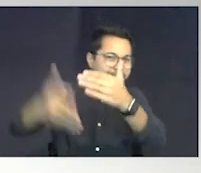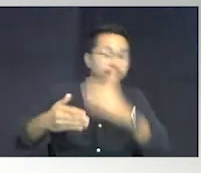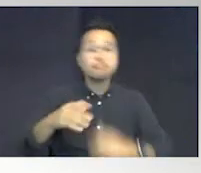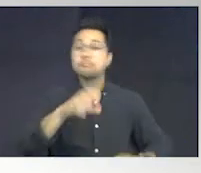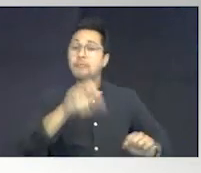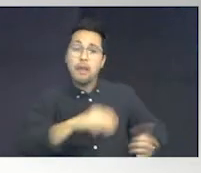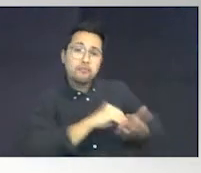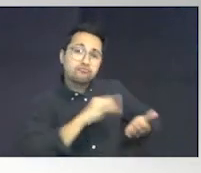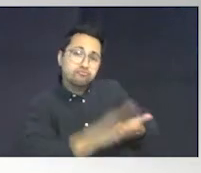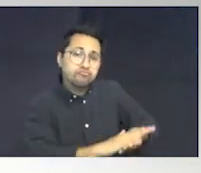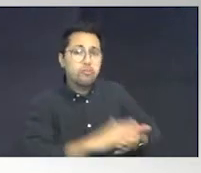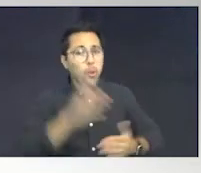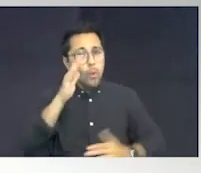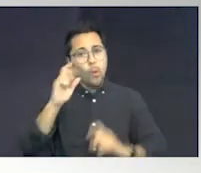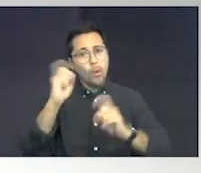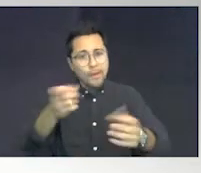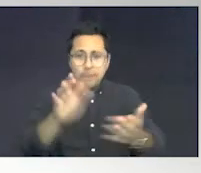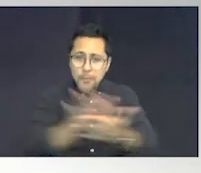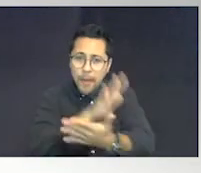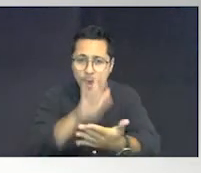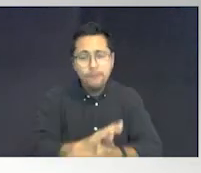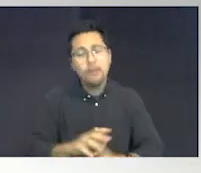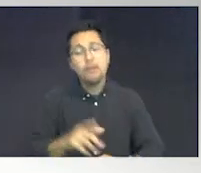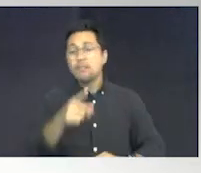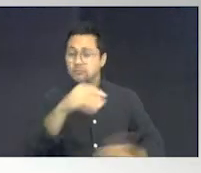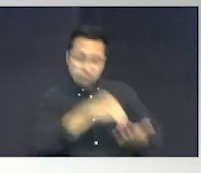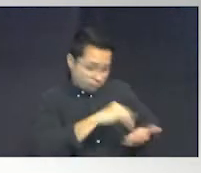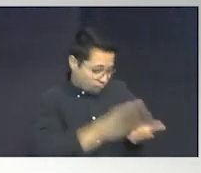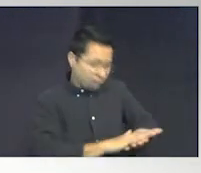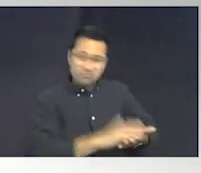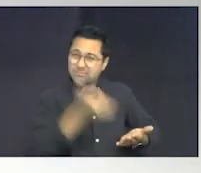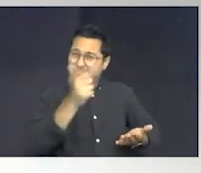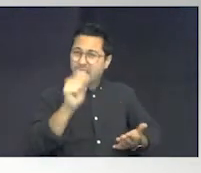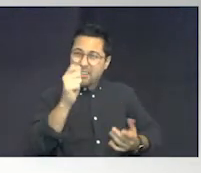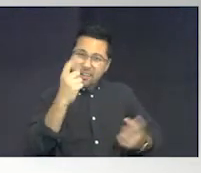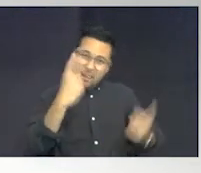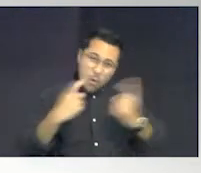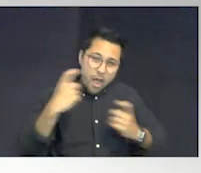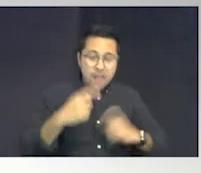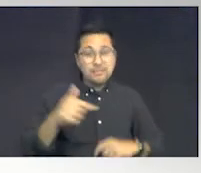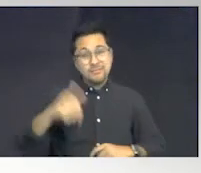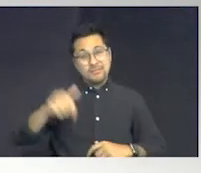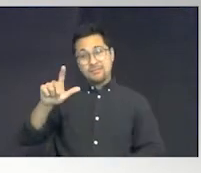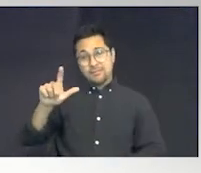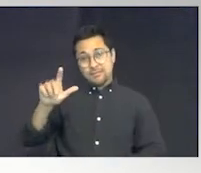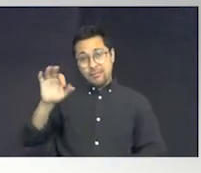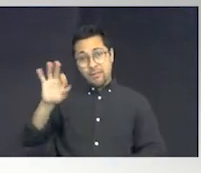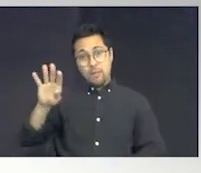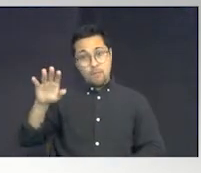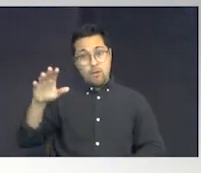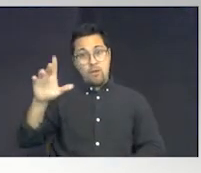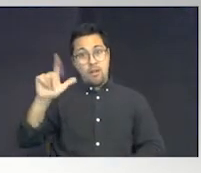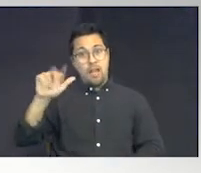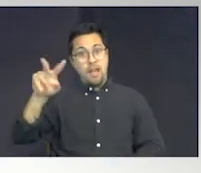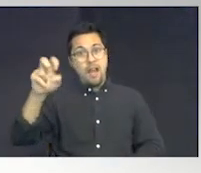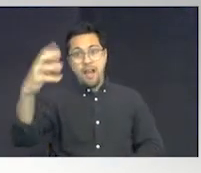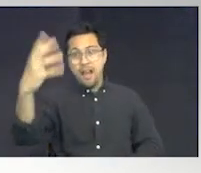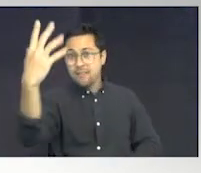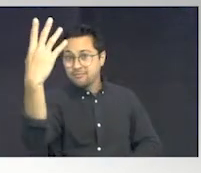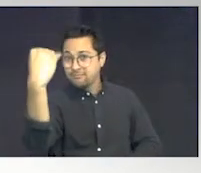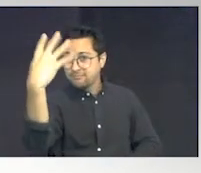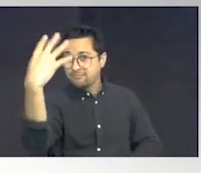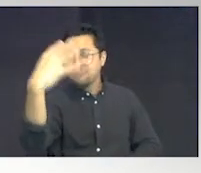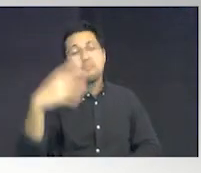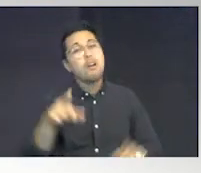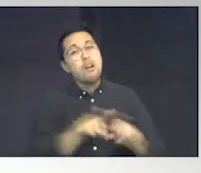paper. Hopefully you have a pen. Write your questions down. We are live on Facebook, and I know we are being part of